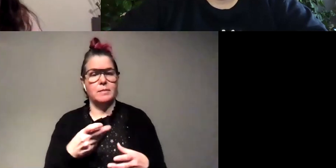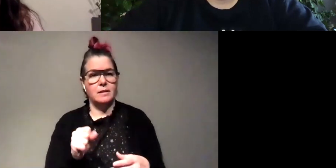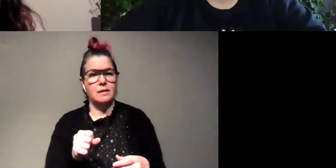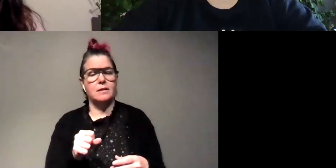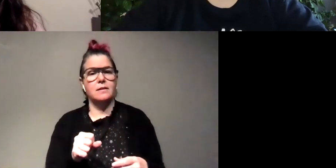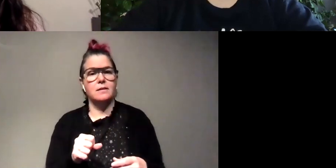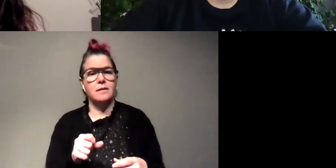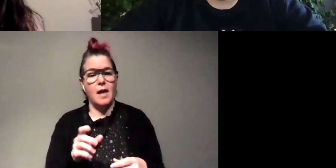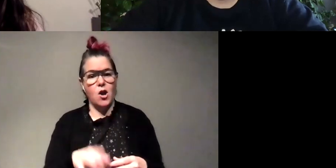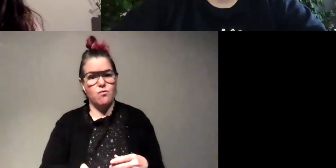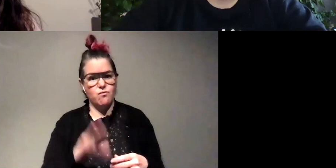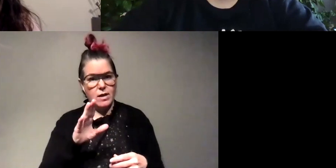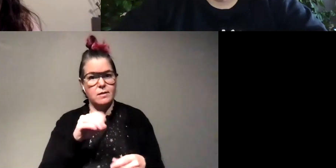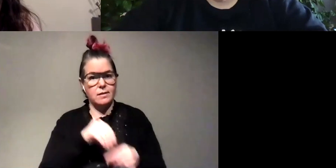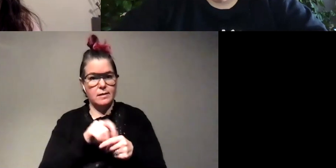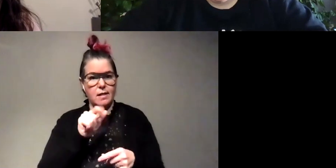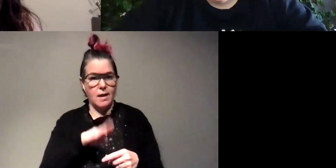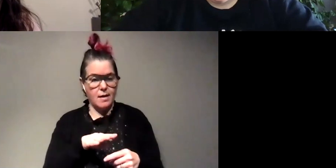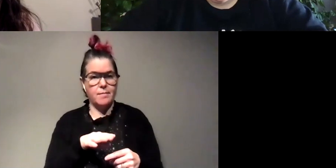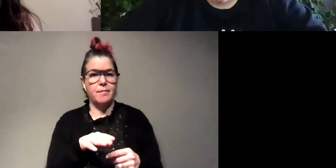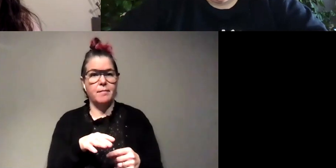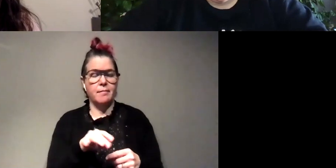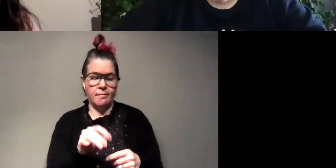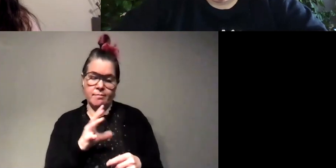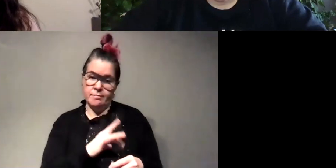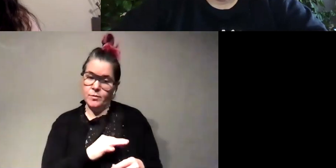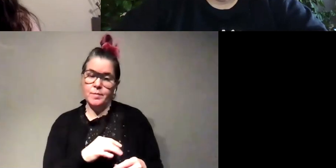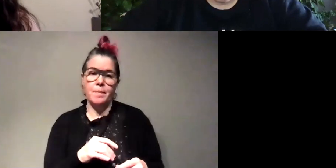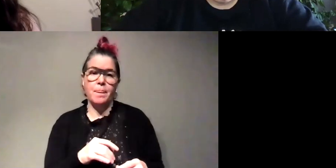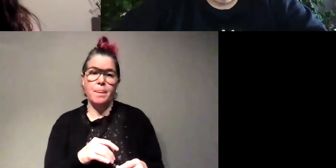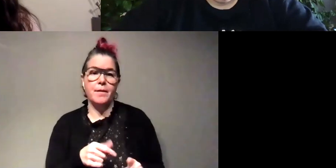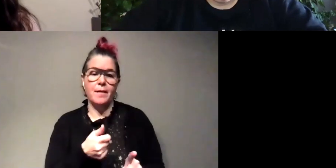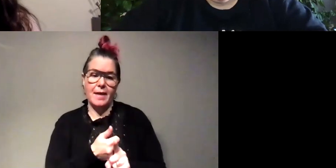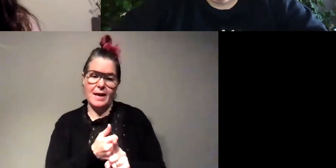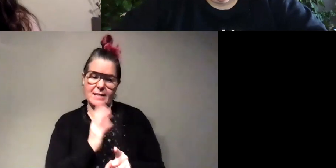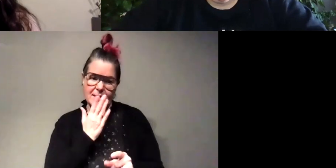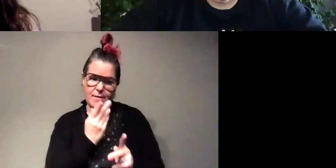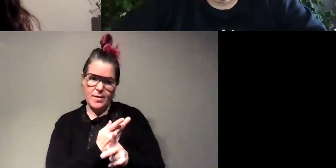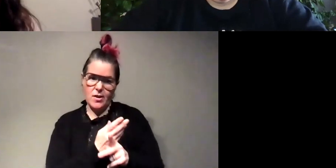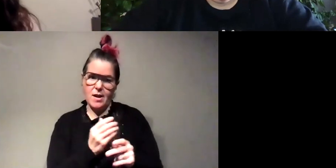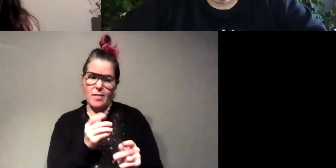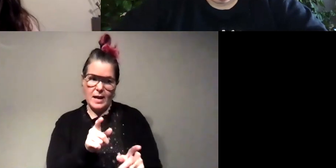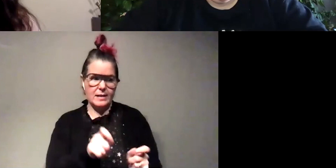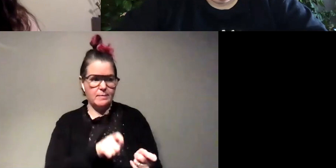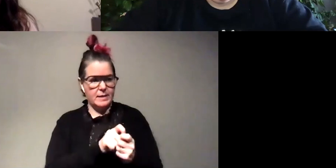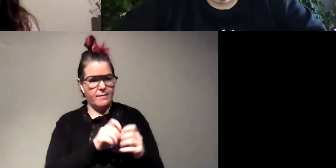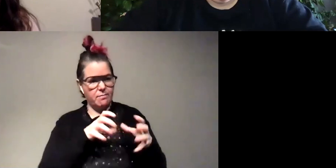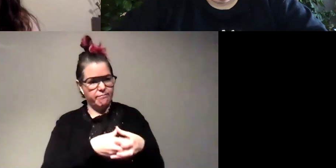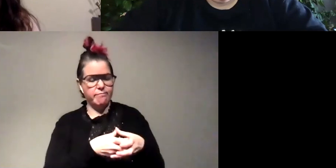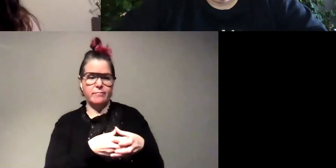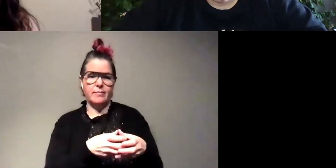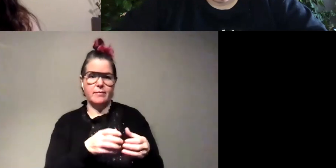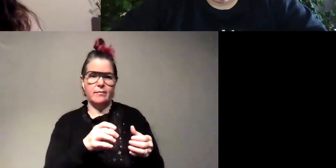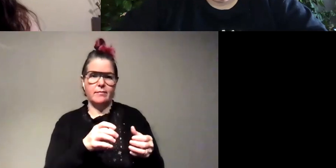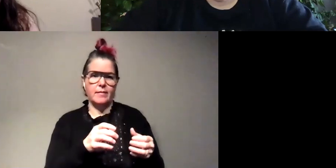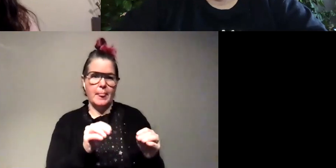so they raise it in the lab awesome um which is really cool and so they've seemed to figure out at least for that specific species like the